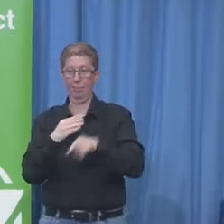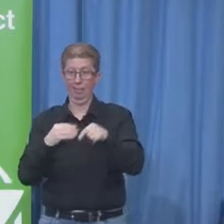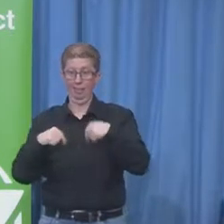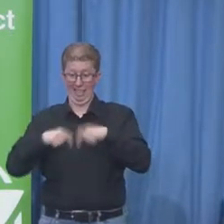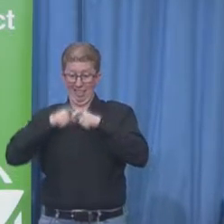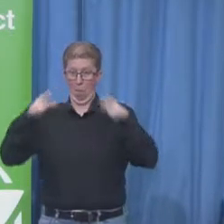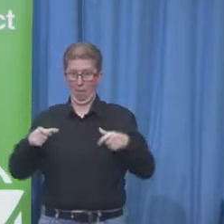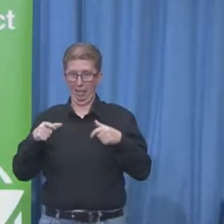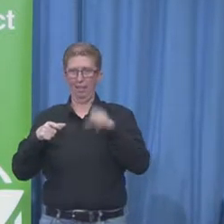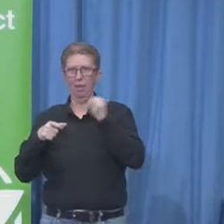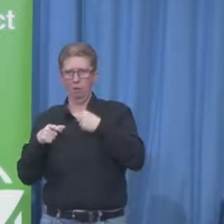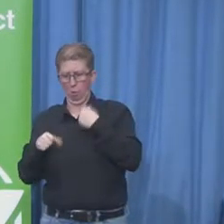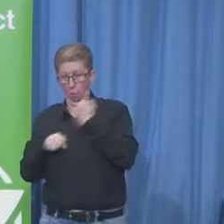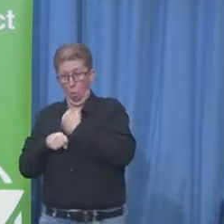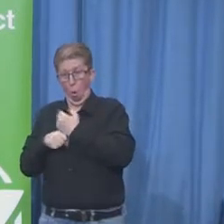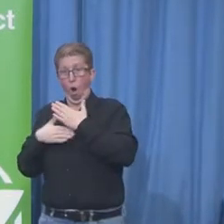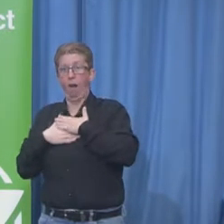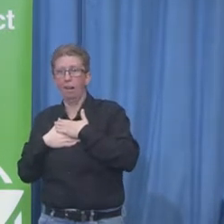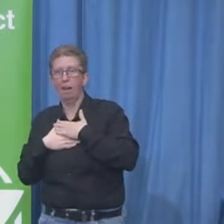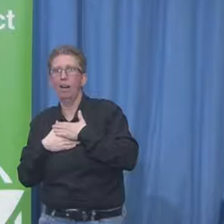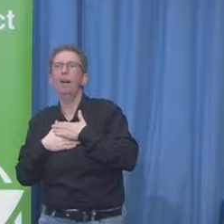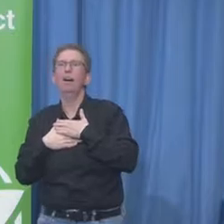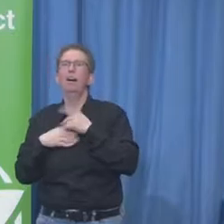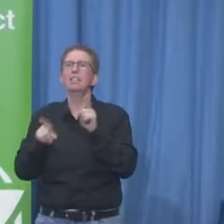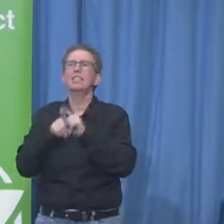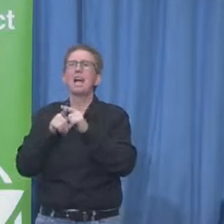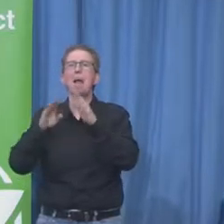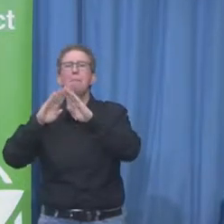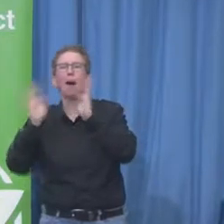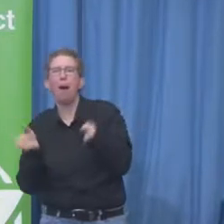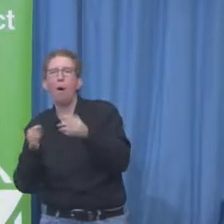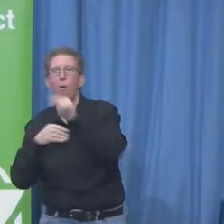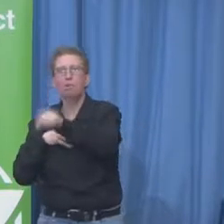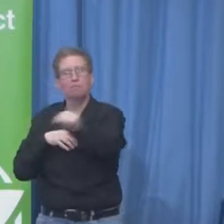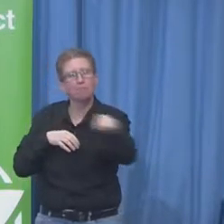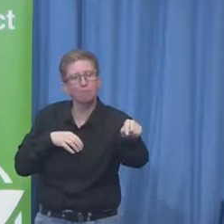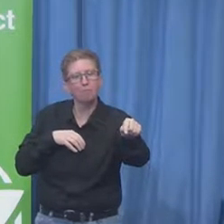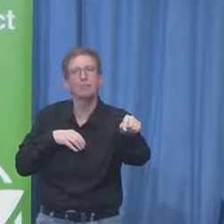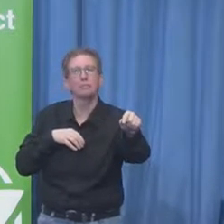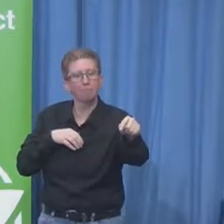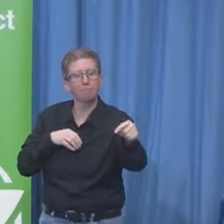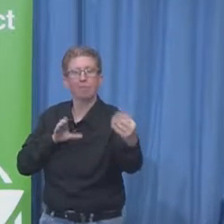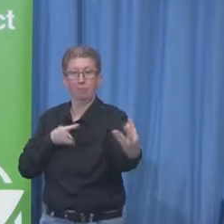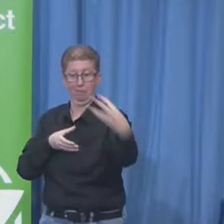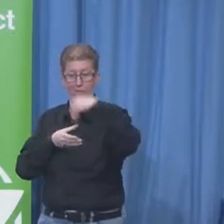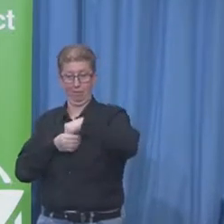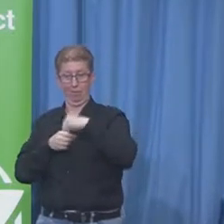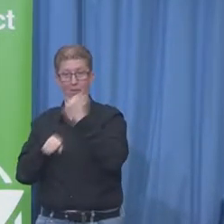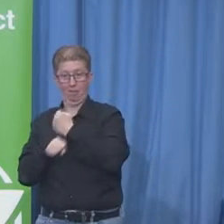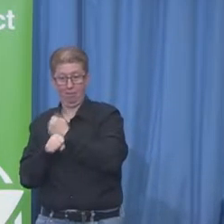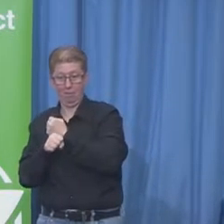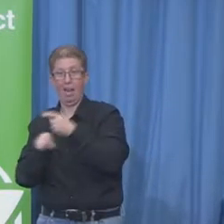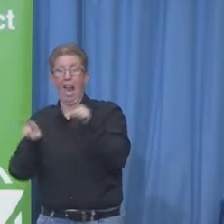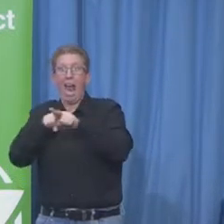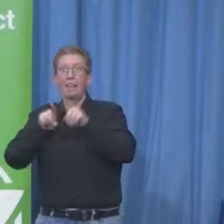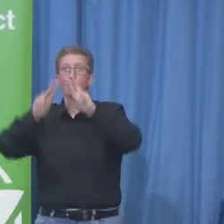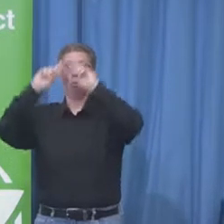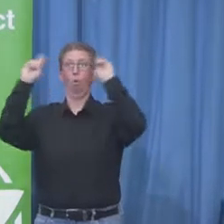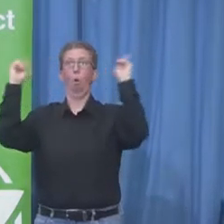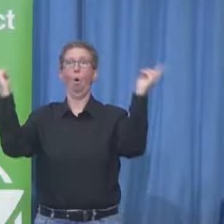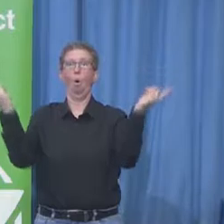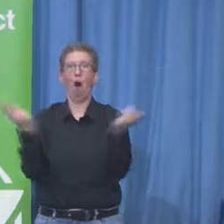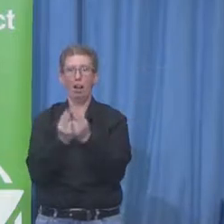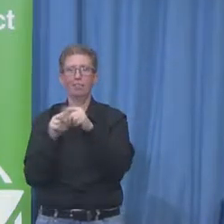week. I meet with people all over the world in my day job using telepresence. Why couldn't a person with a disability use